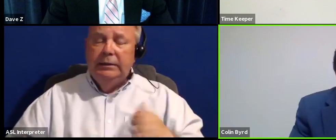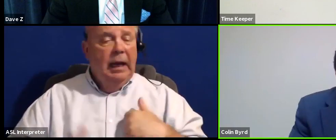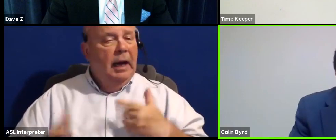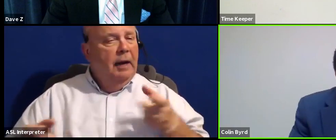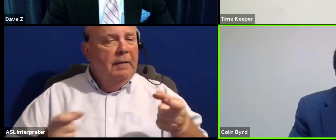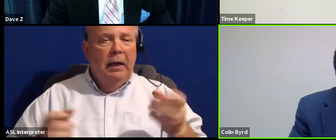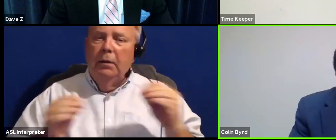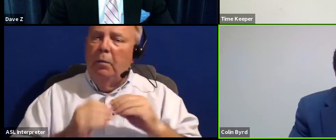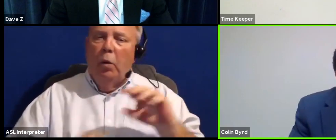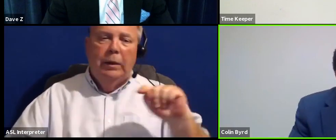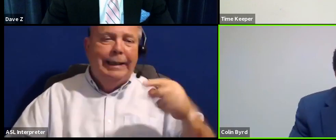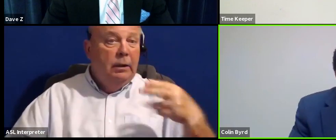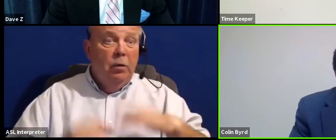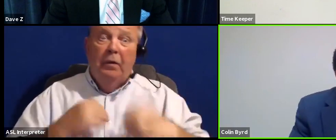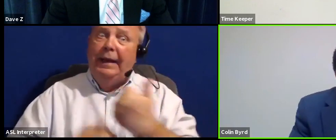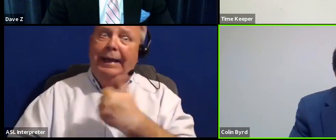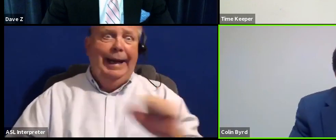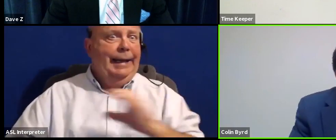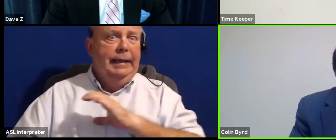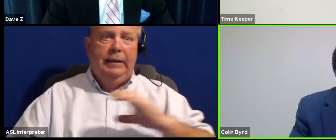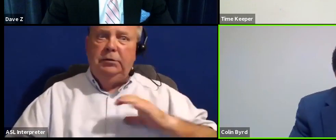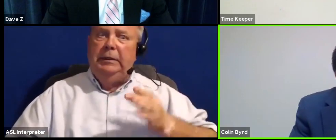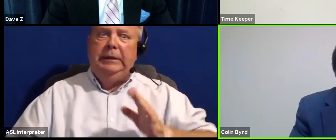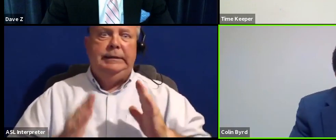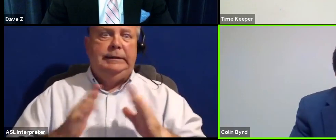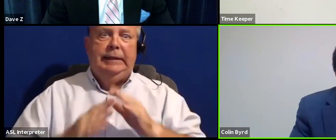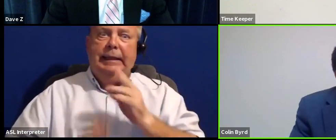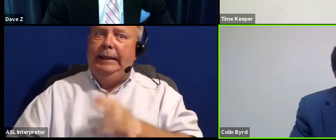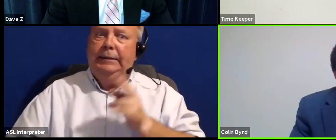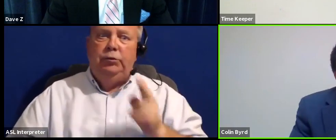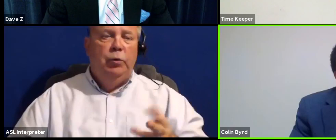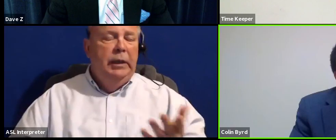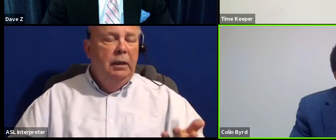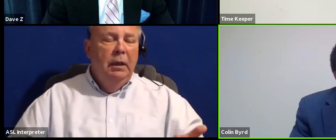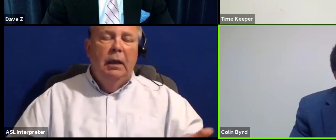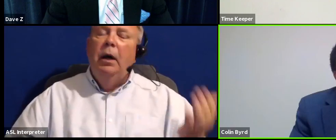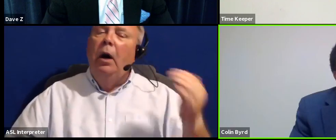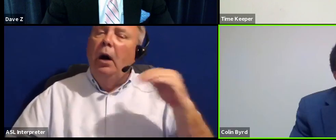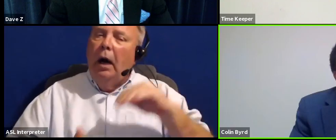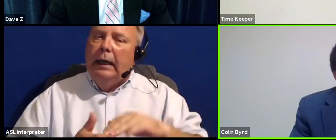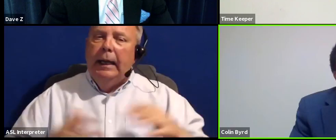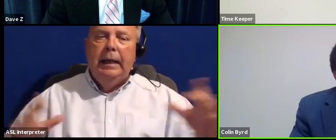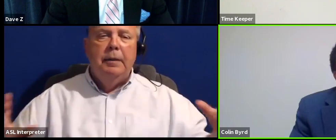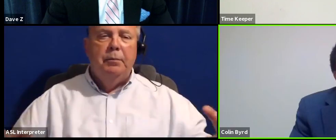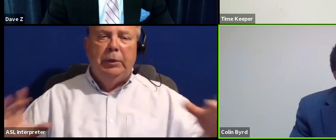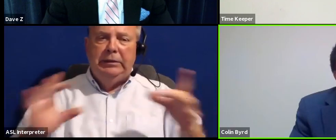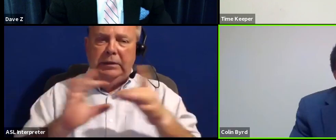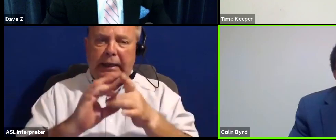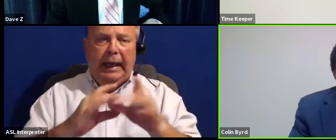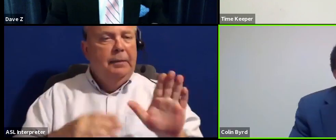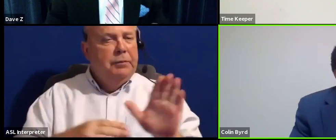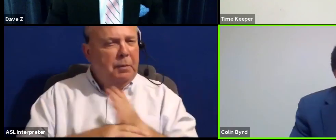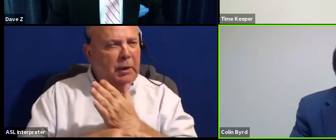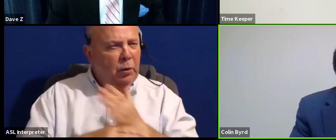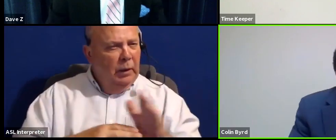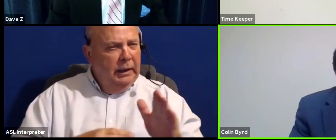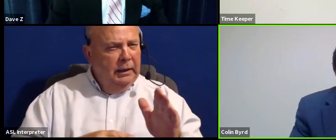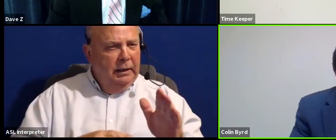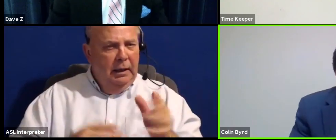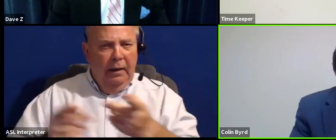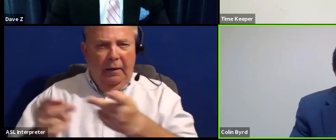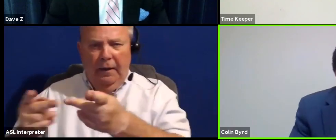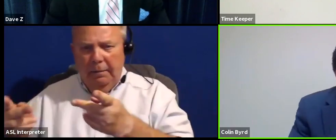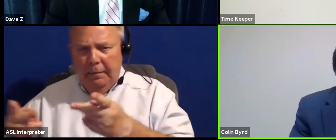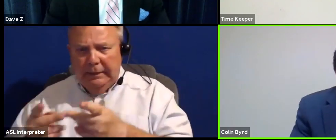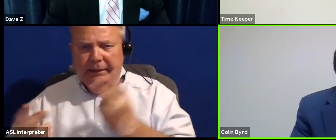more town halls than any council member in city history. And so again, bridging the gaps that exist between the positions,